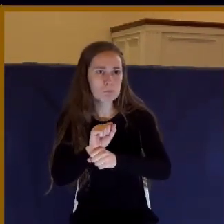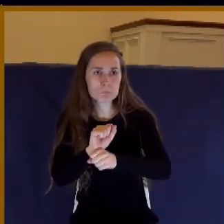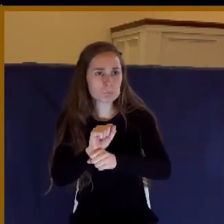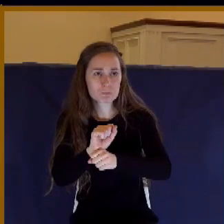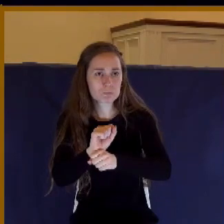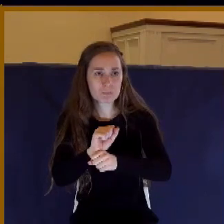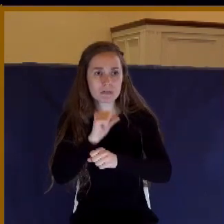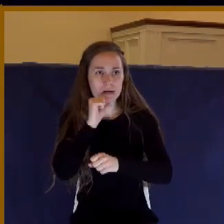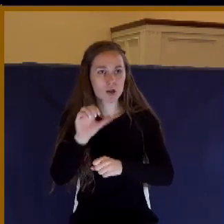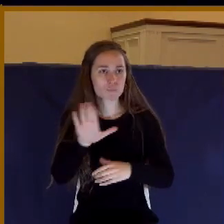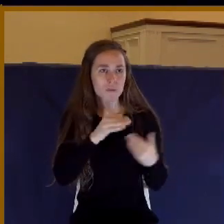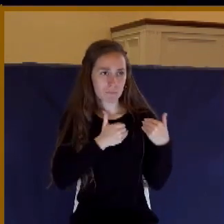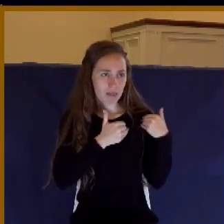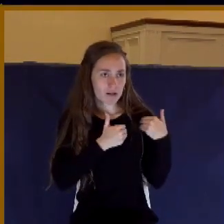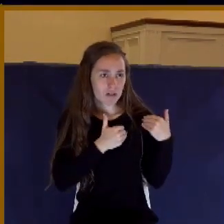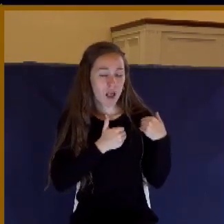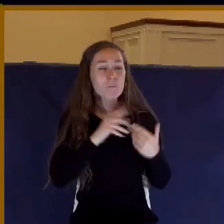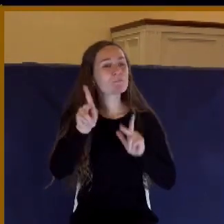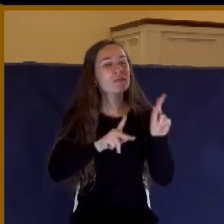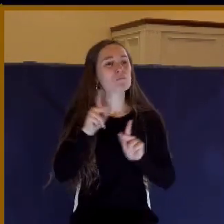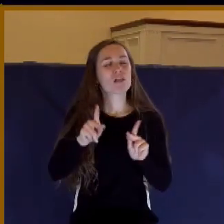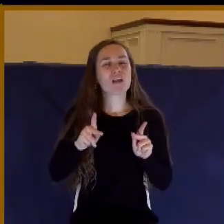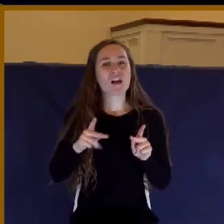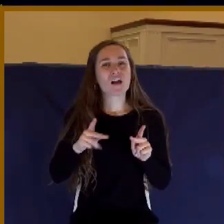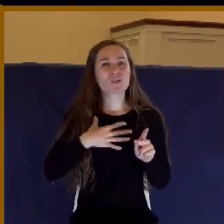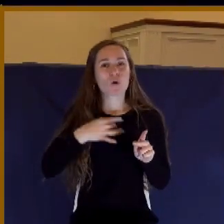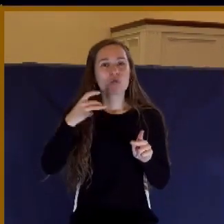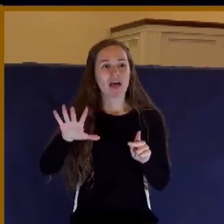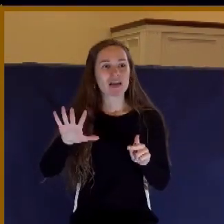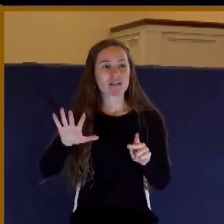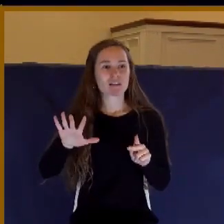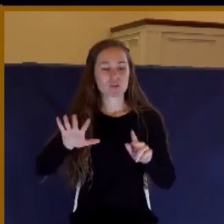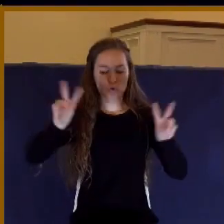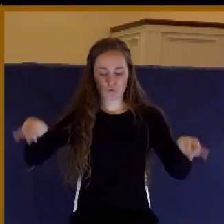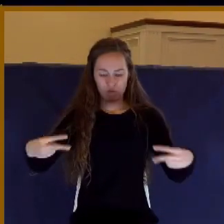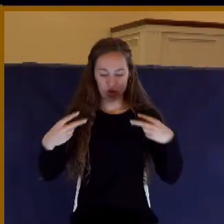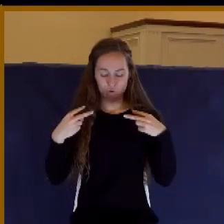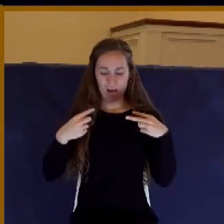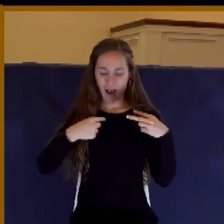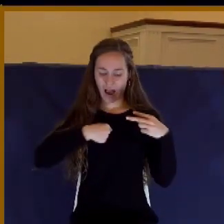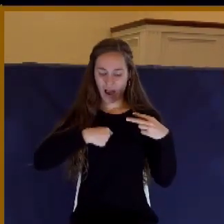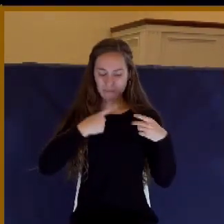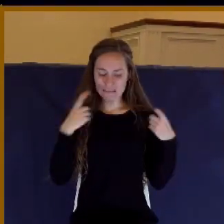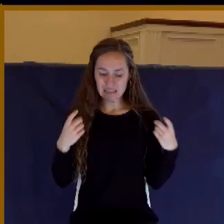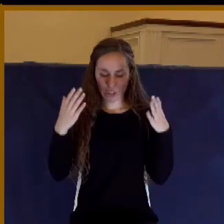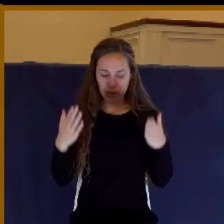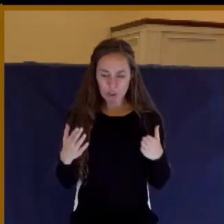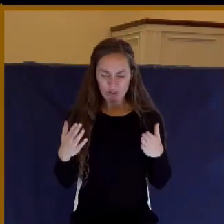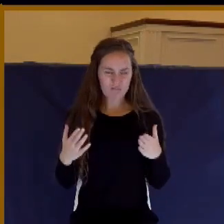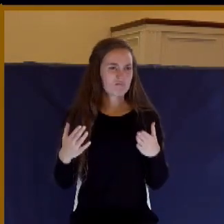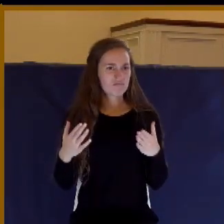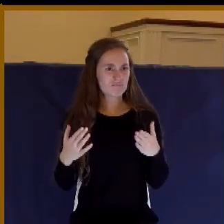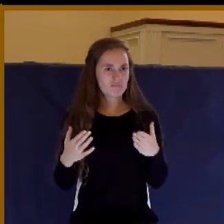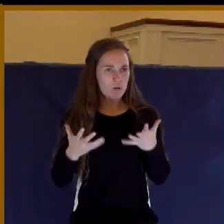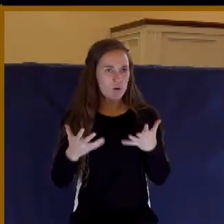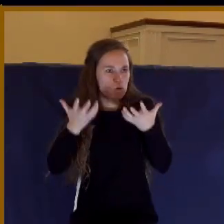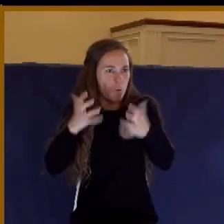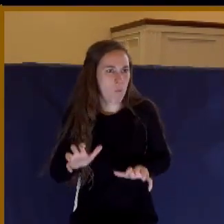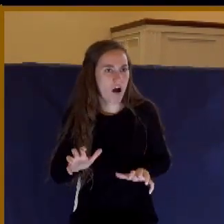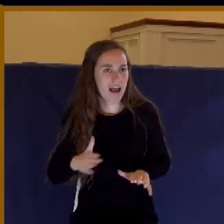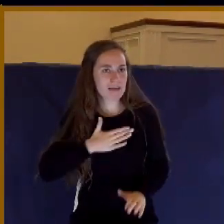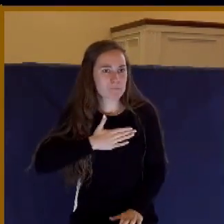because people don't like to see themselves as sinners, unworthy of doing anything to satisfy the holiness of God.